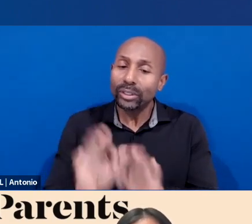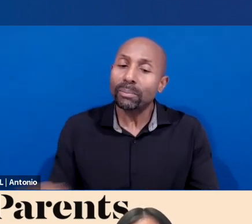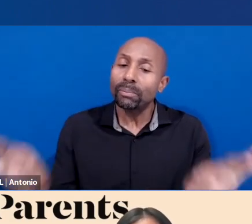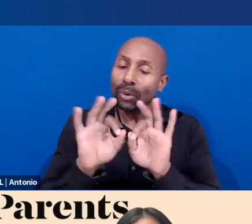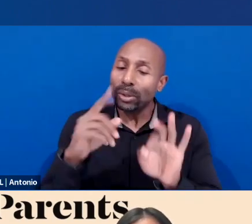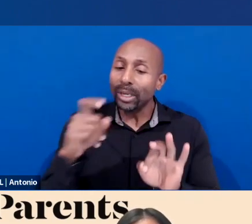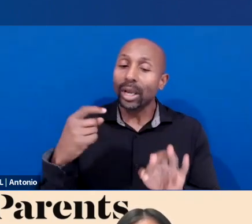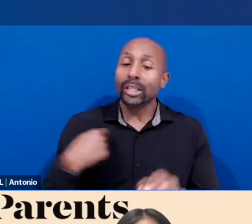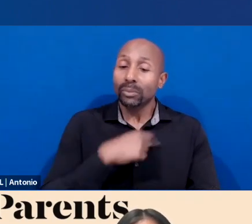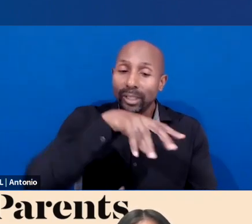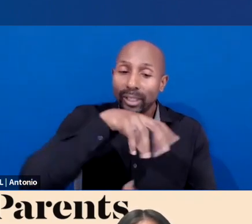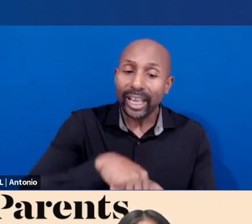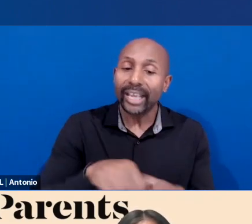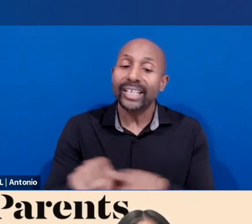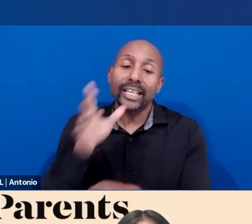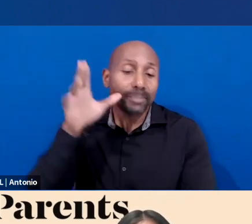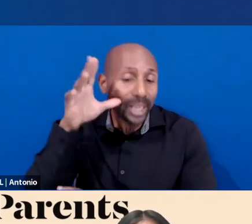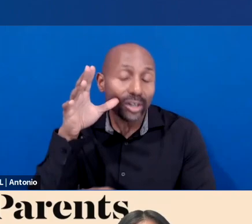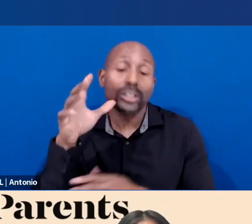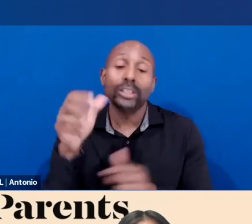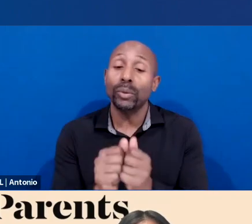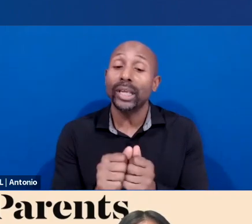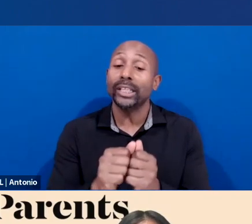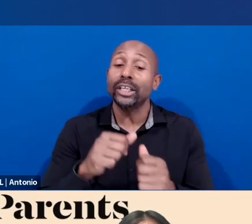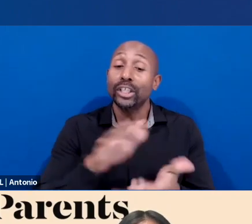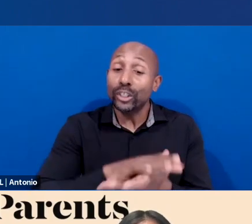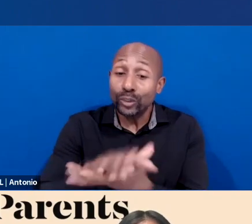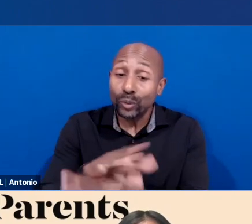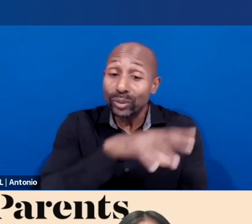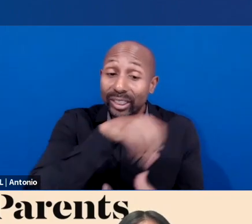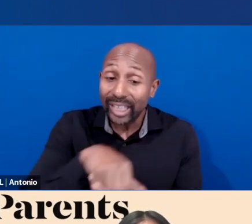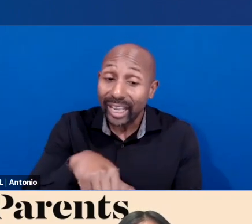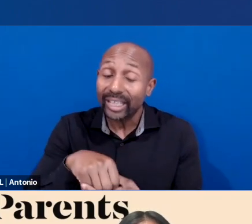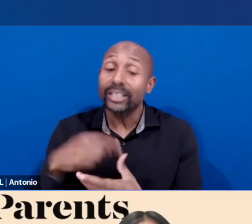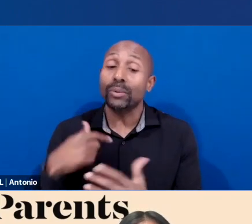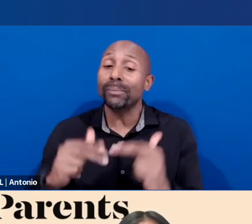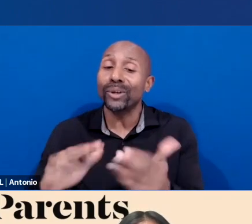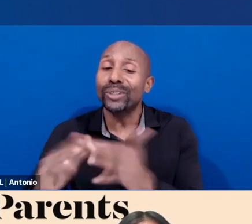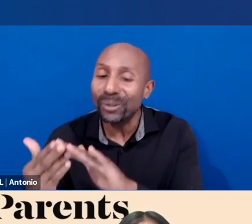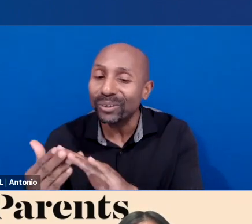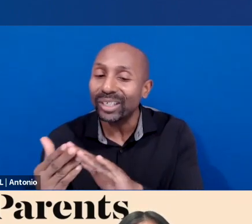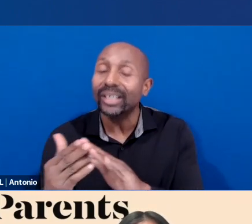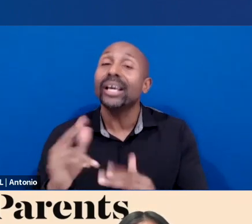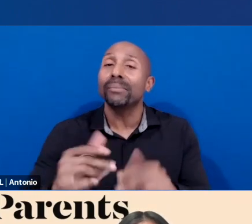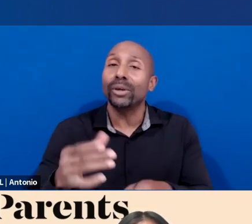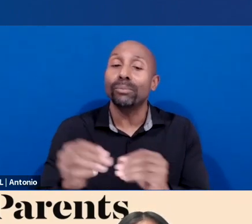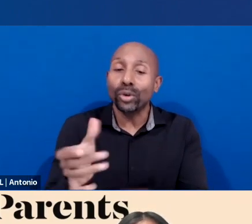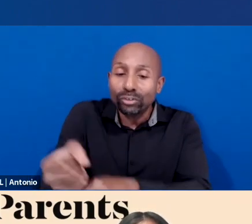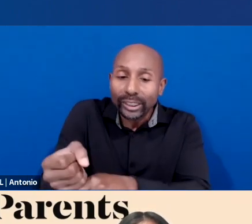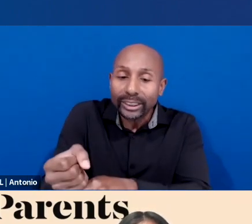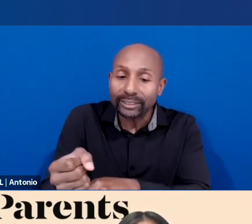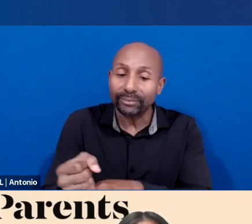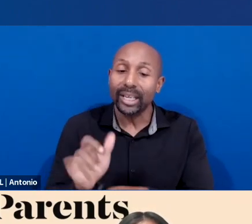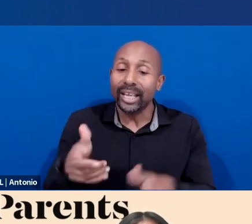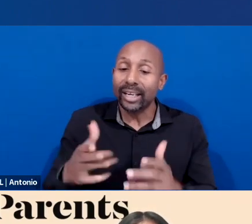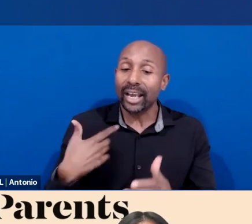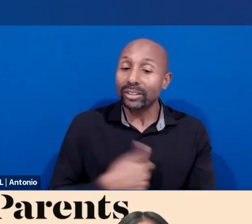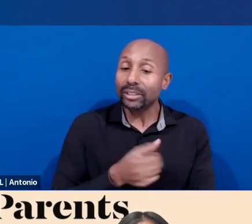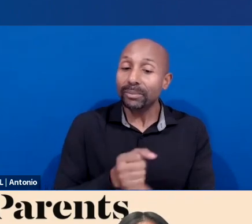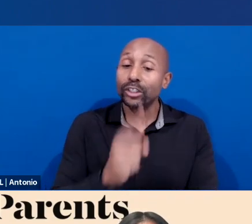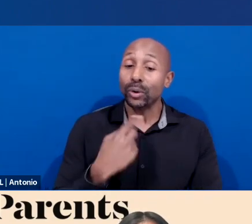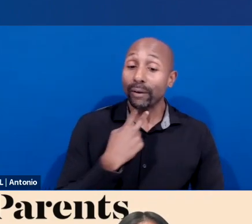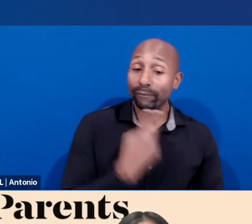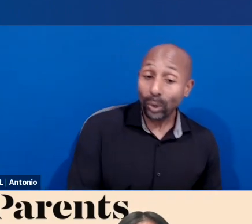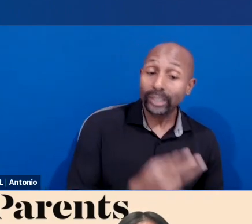And when we partner, we begin to reflect our communities. This real family engagement, authentic partnership that we're talking about